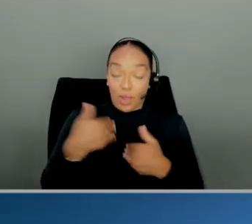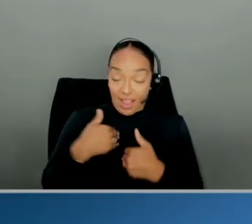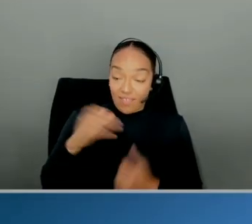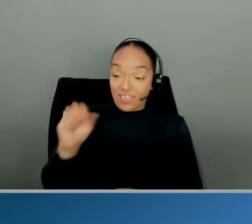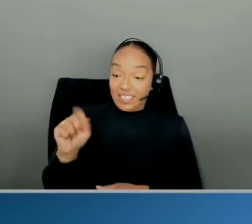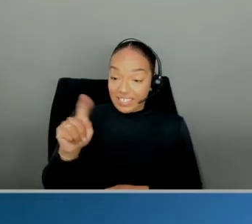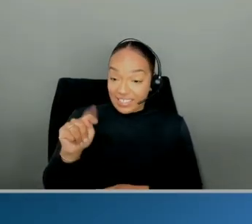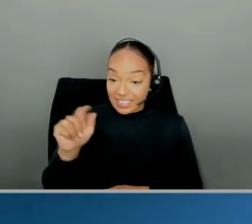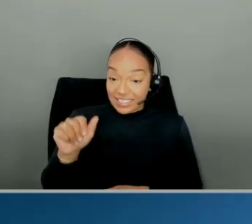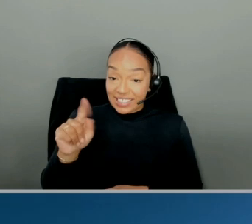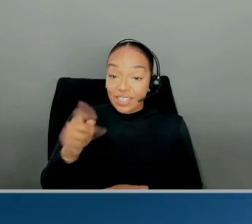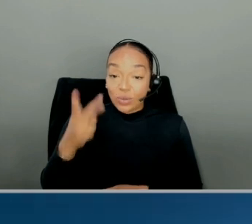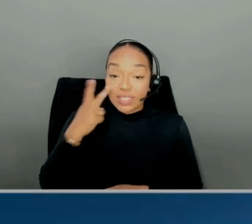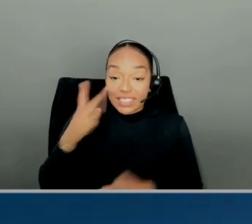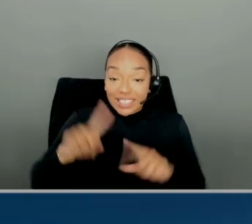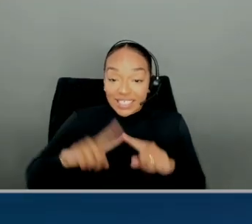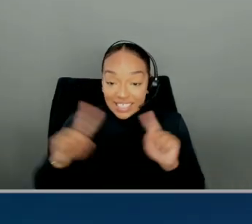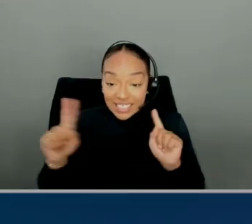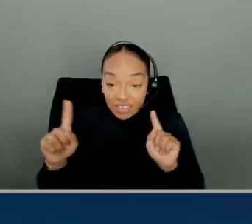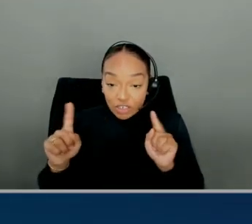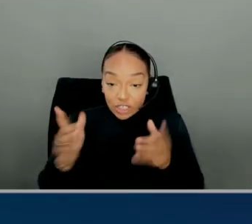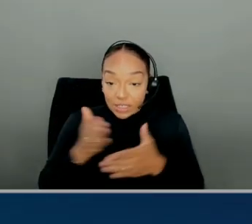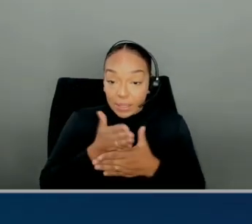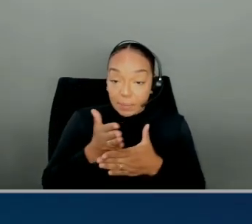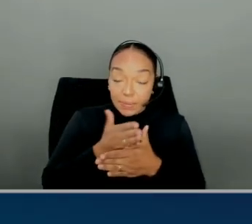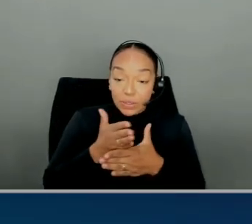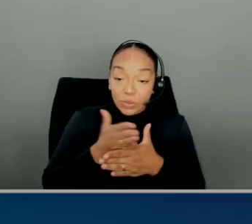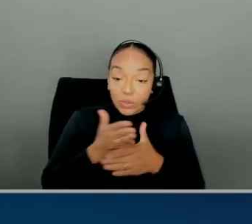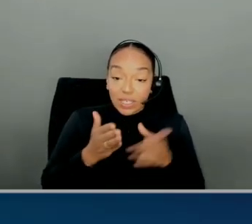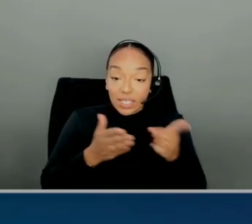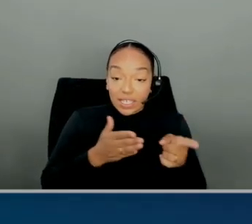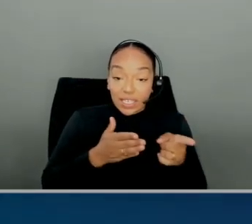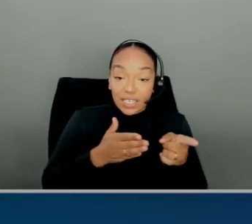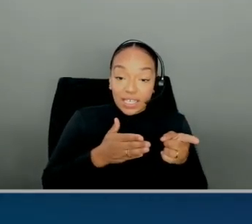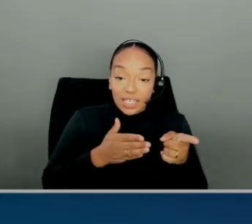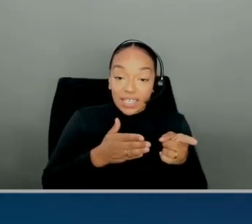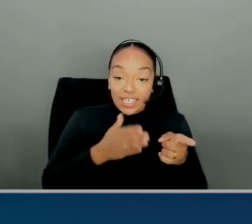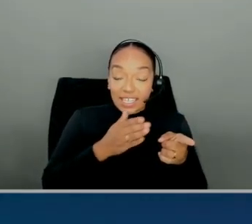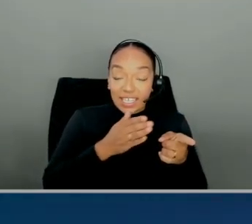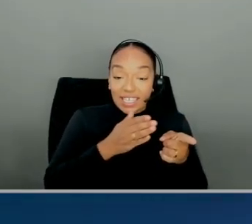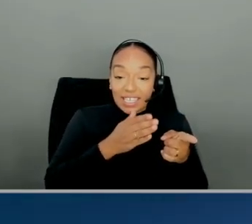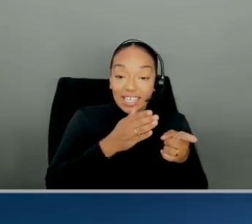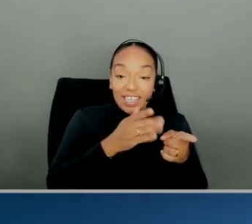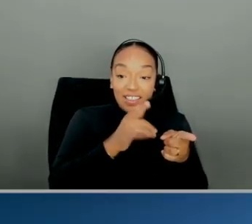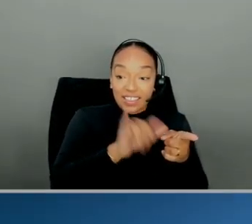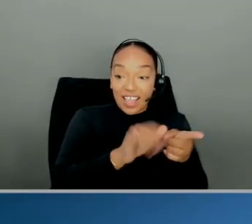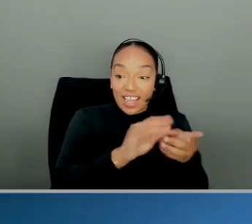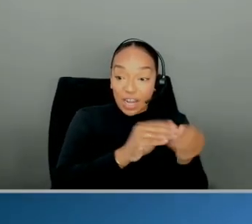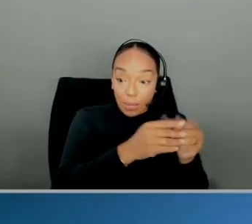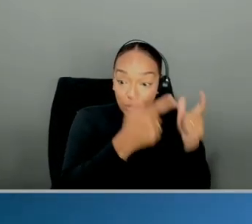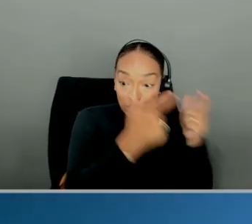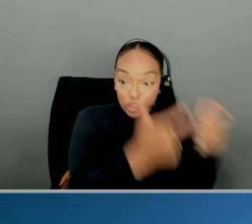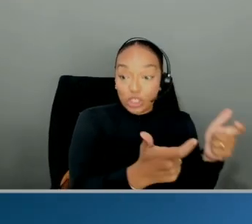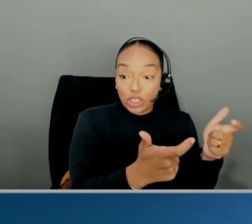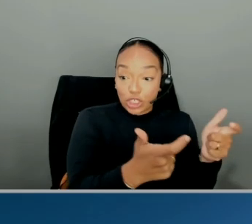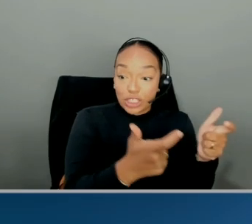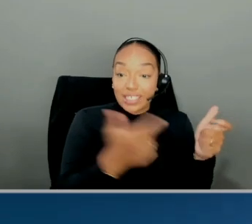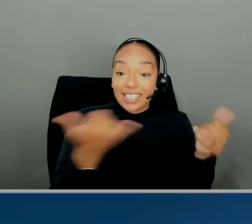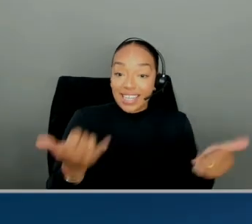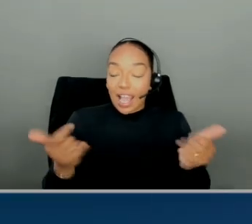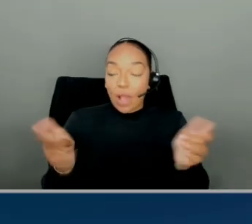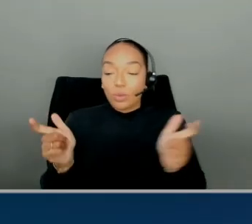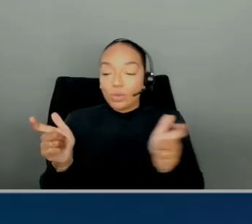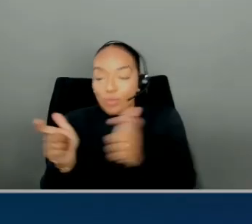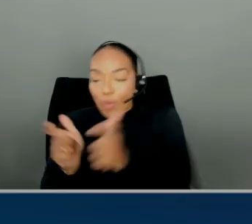And if you see the difference between kind of work done at the end, which was huge compared to kind of this smaller set of